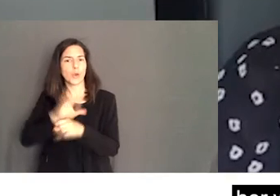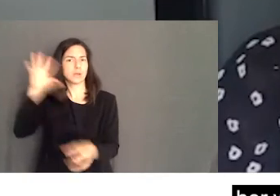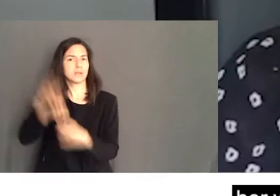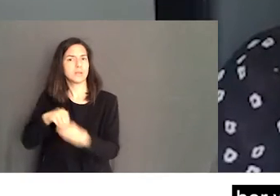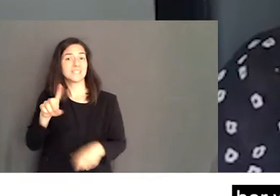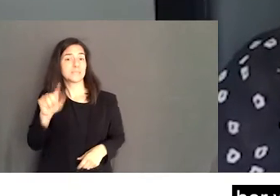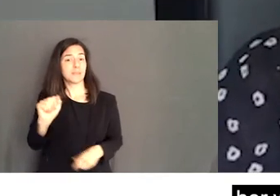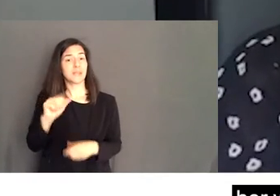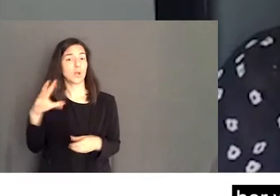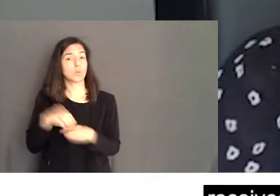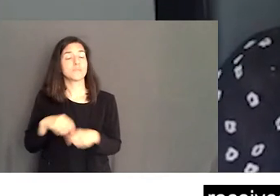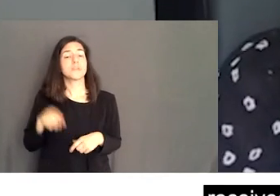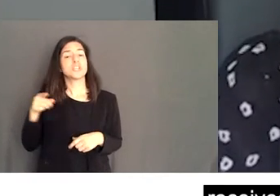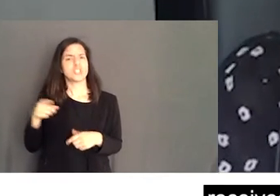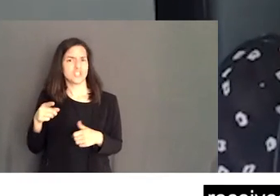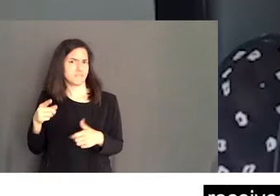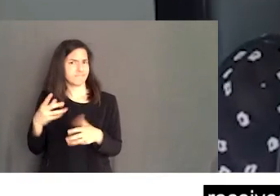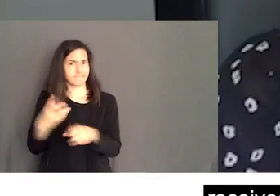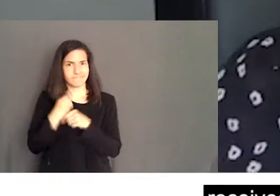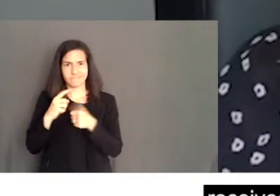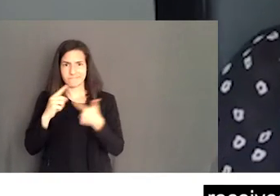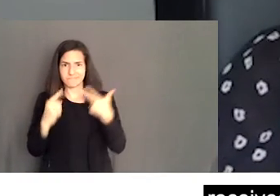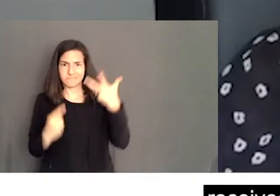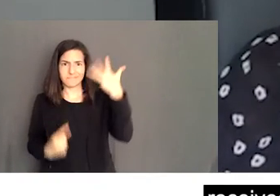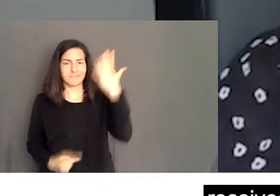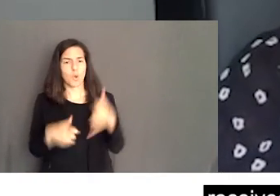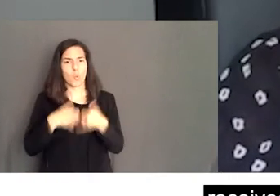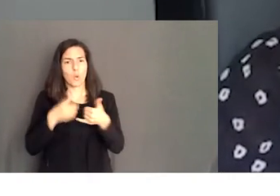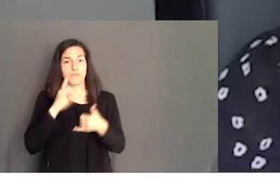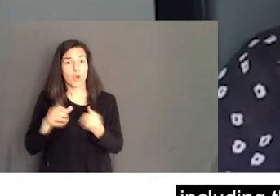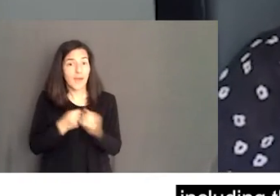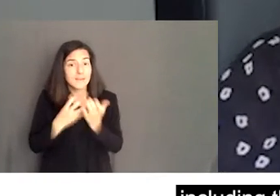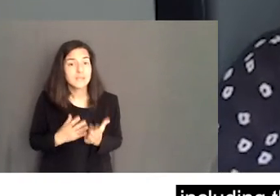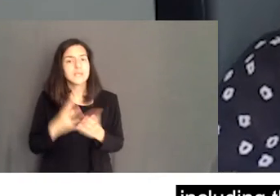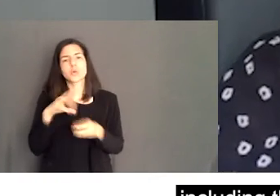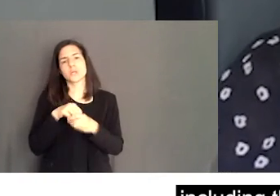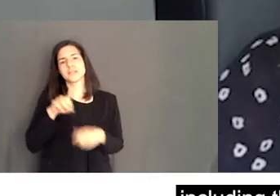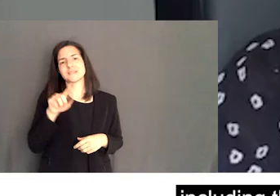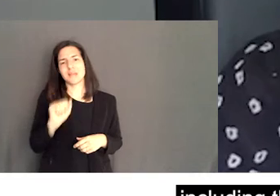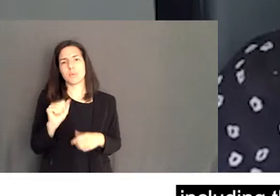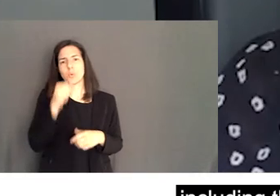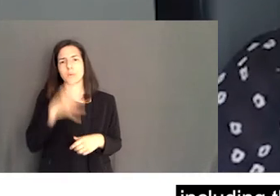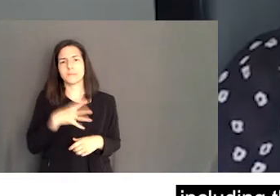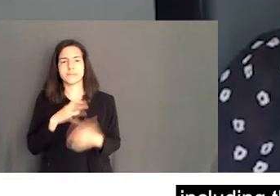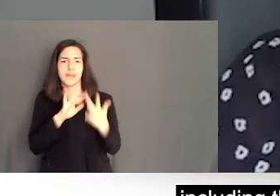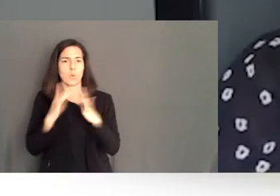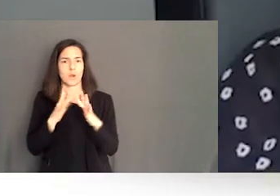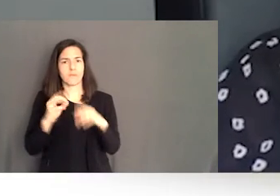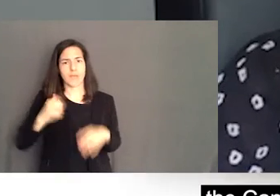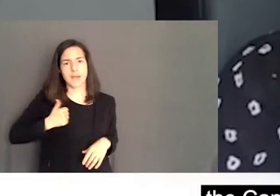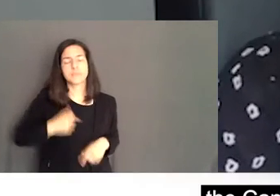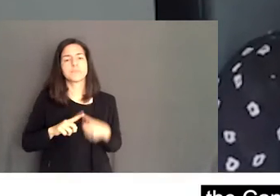inclusion. She's received a number of awards for her advocacy, including the Disabled Women's Network of Canada,